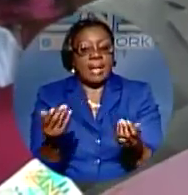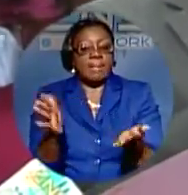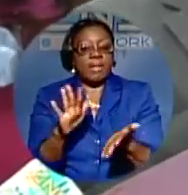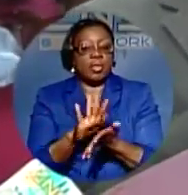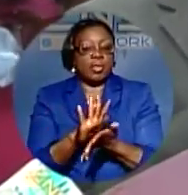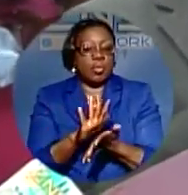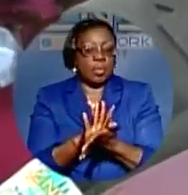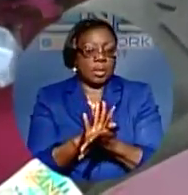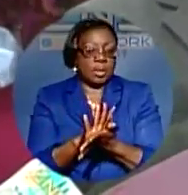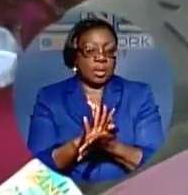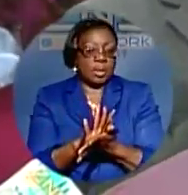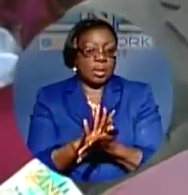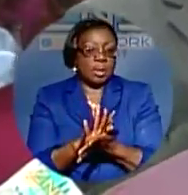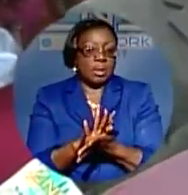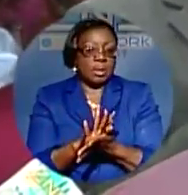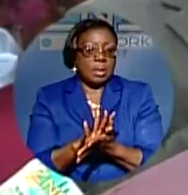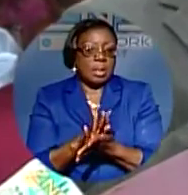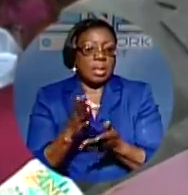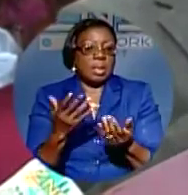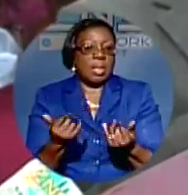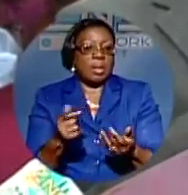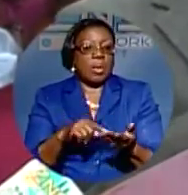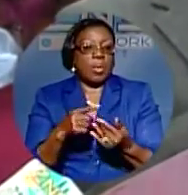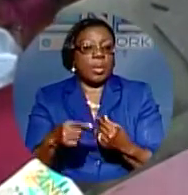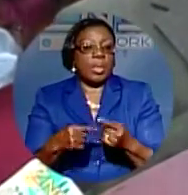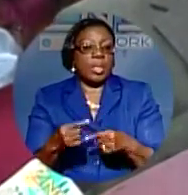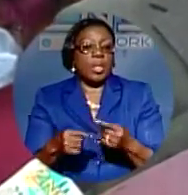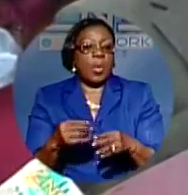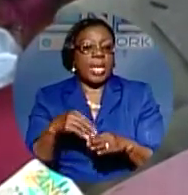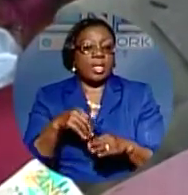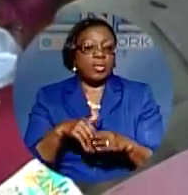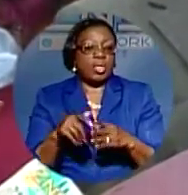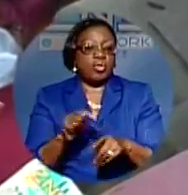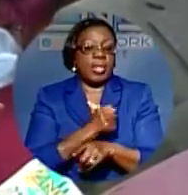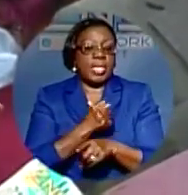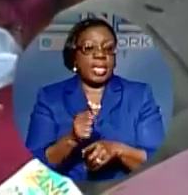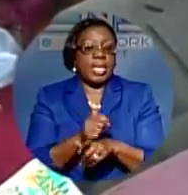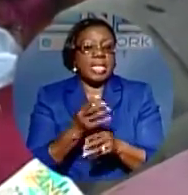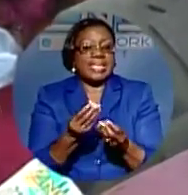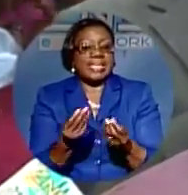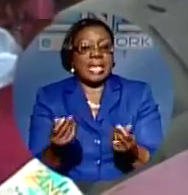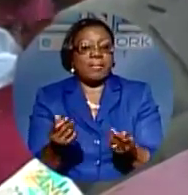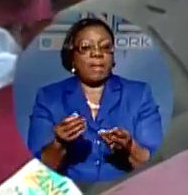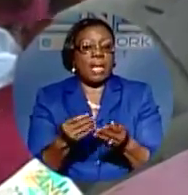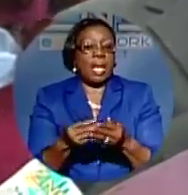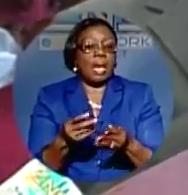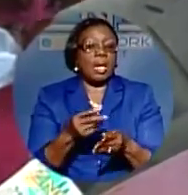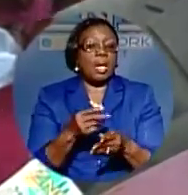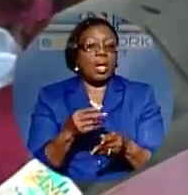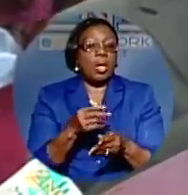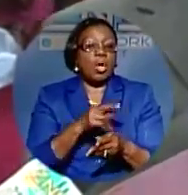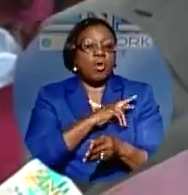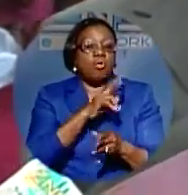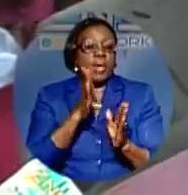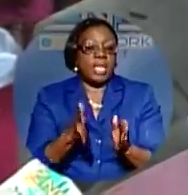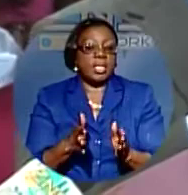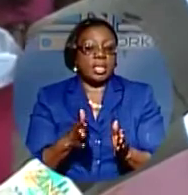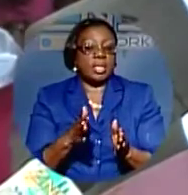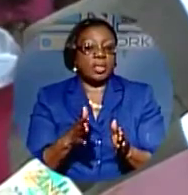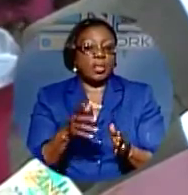presently ongoing new entry training, several are former Rangers who have